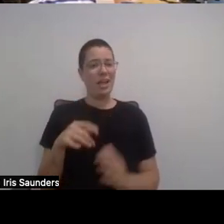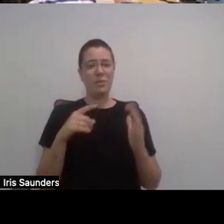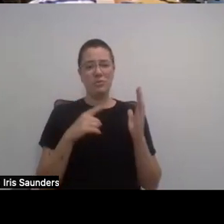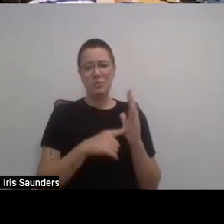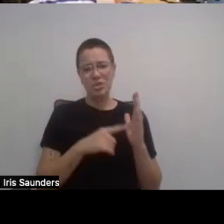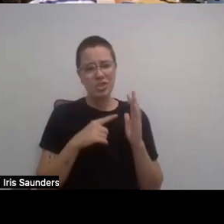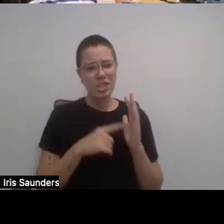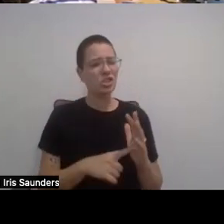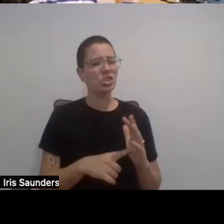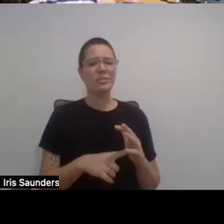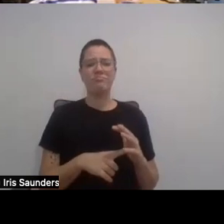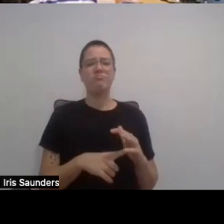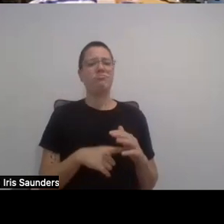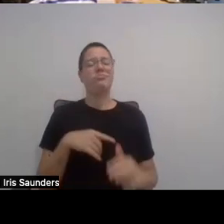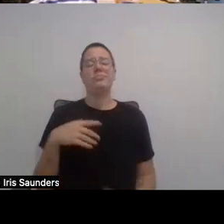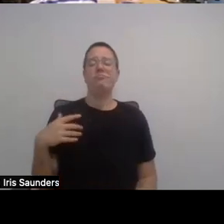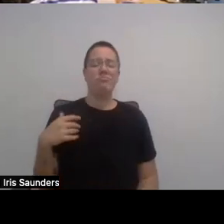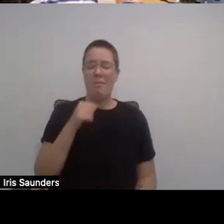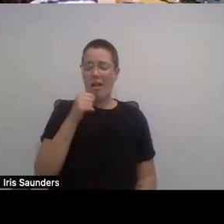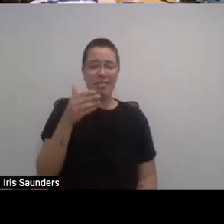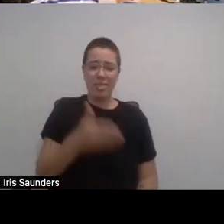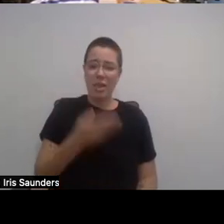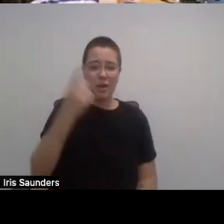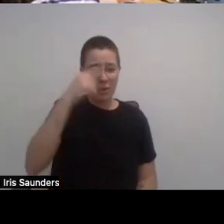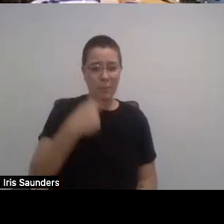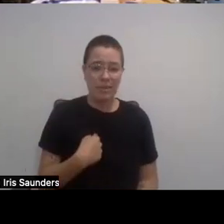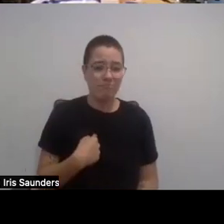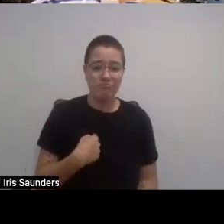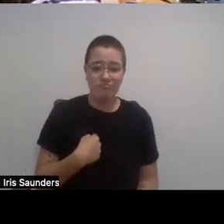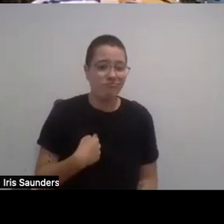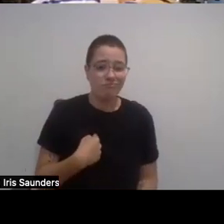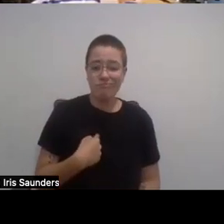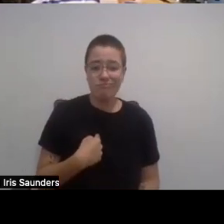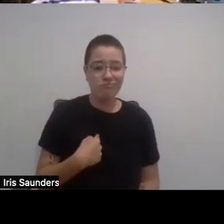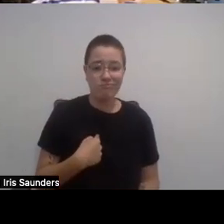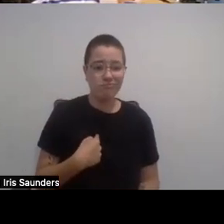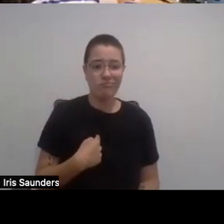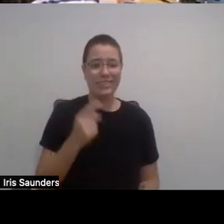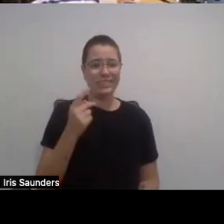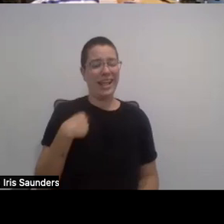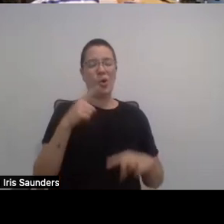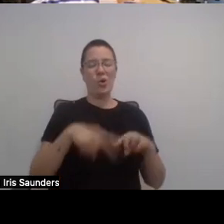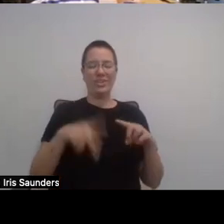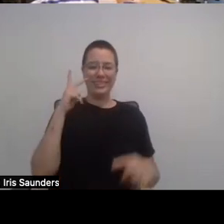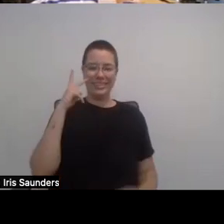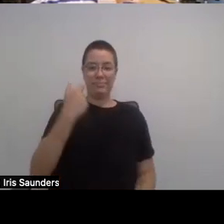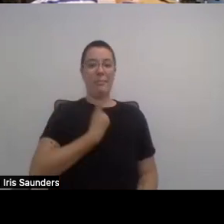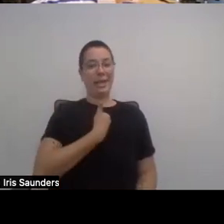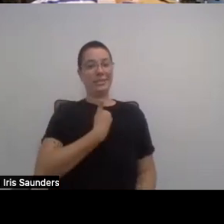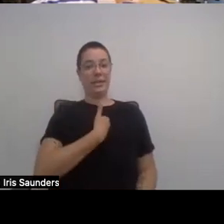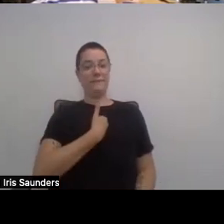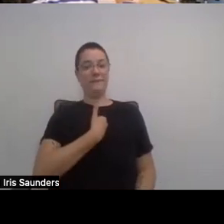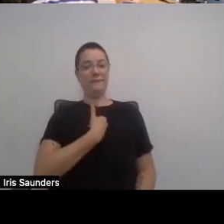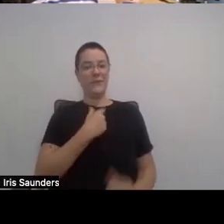representation wasn't there for me, you know, to, to see myself. And this was during the 90s,